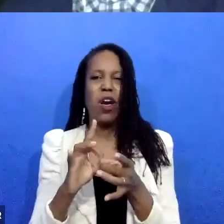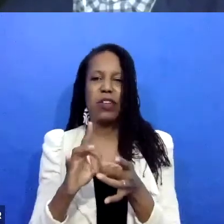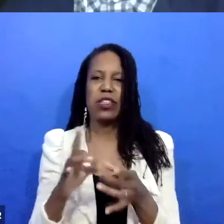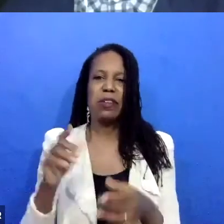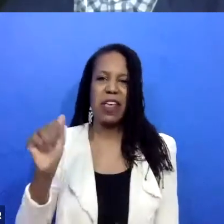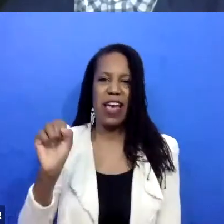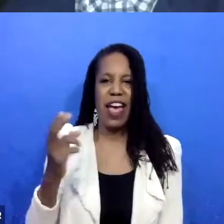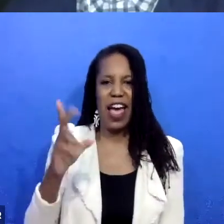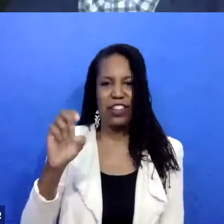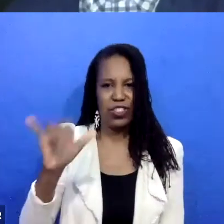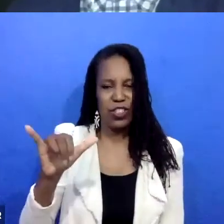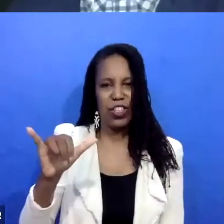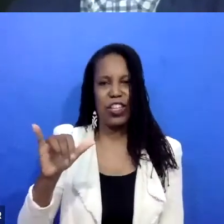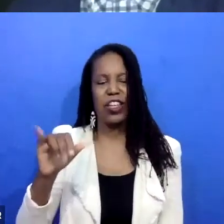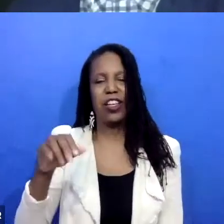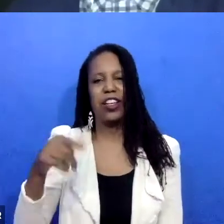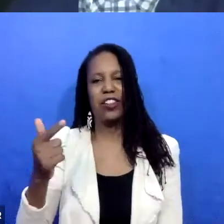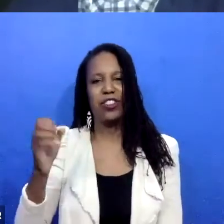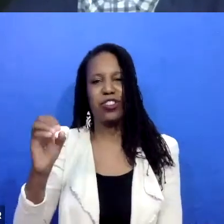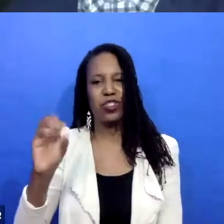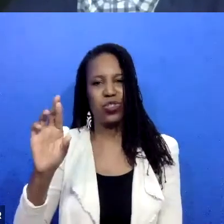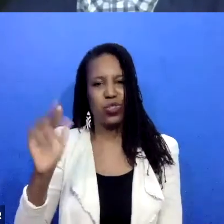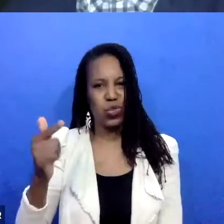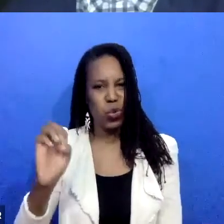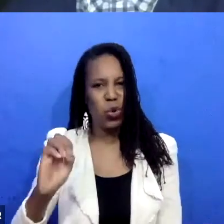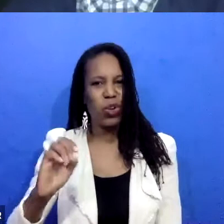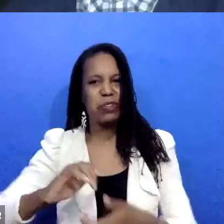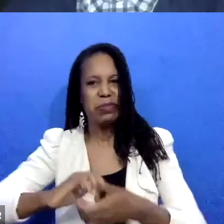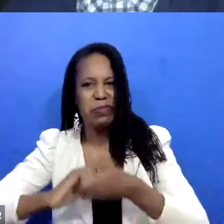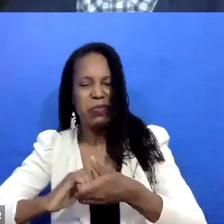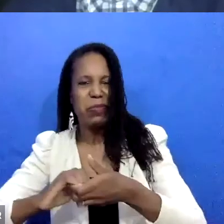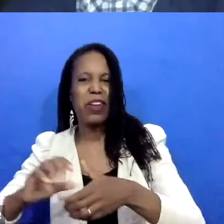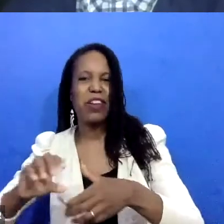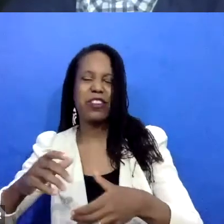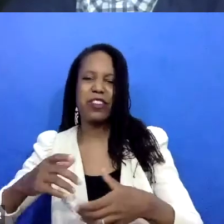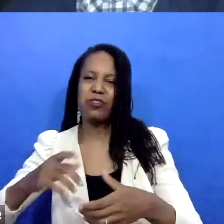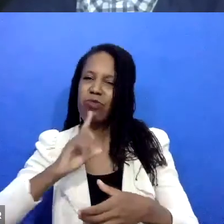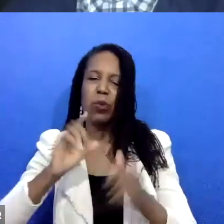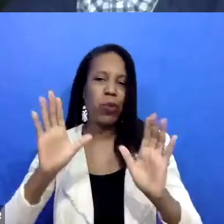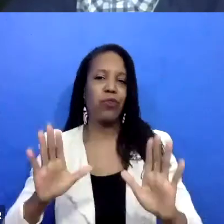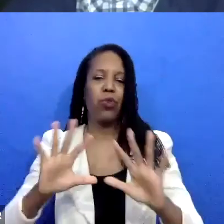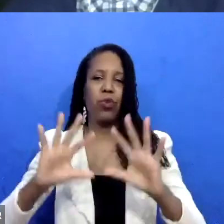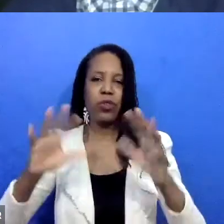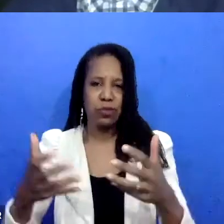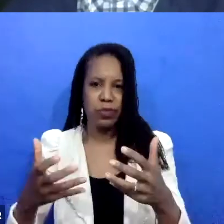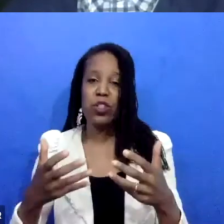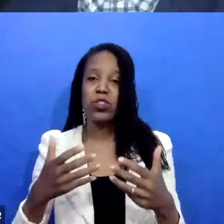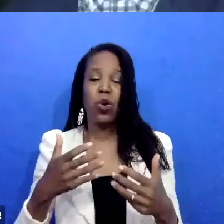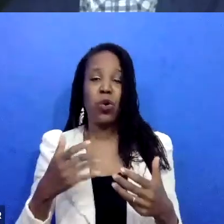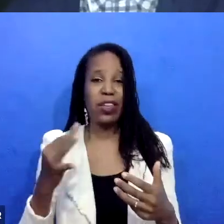for folks who are interested in youth diversion work more broadly, I would strongly suggest thinking about partnering with Impact Justice.